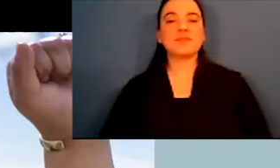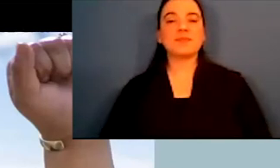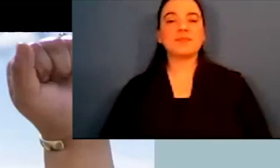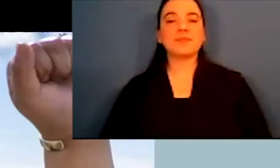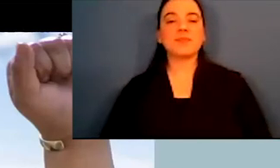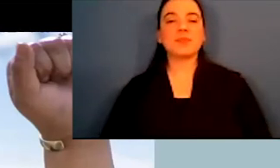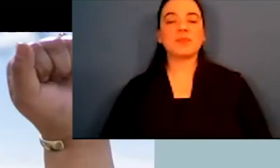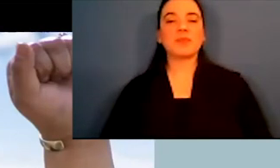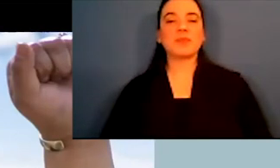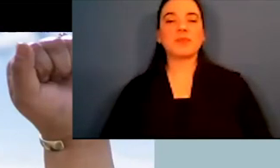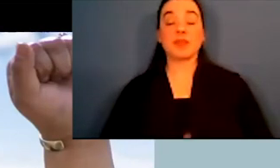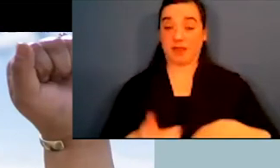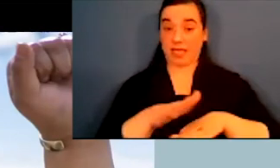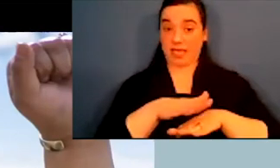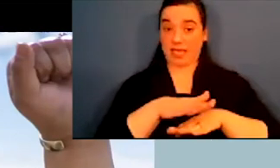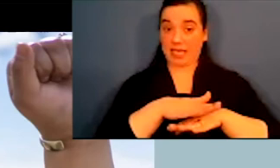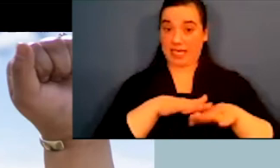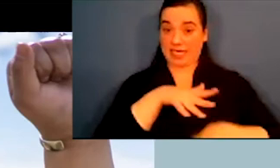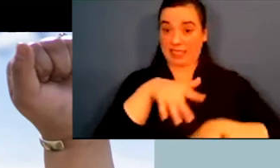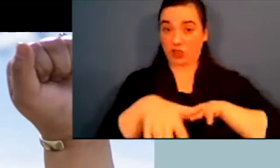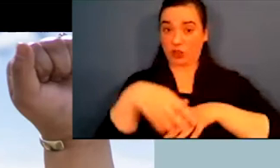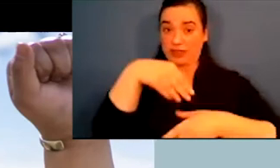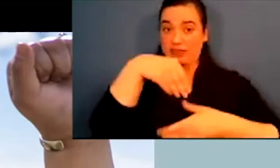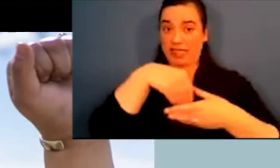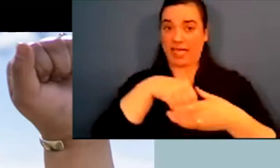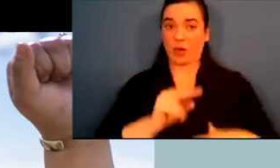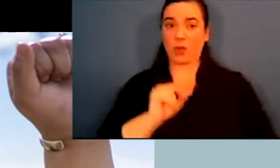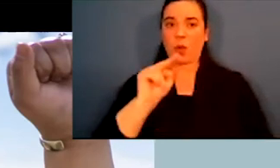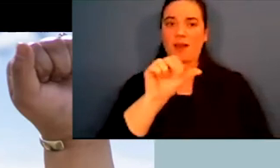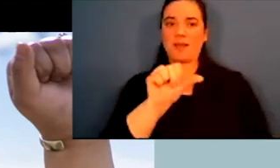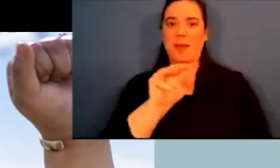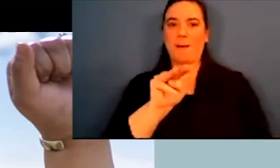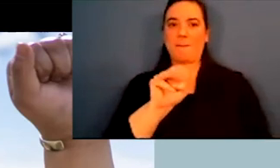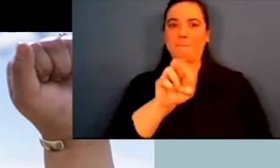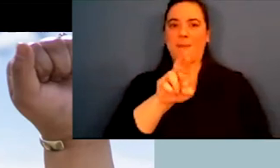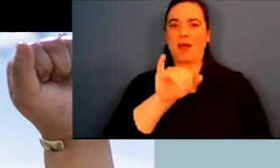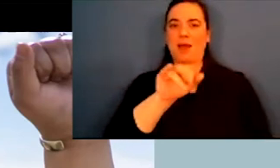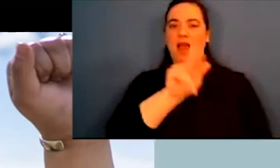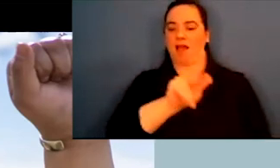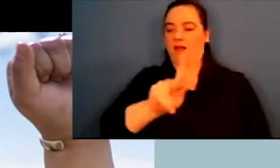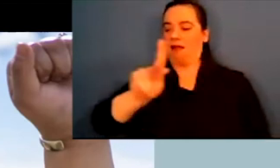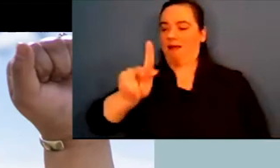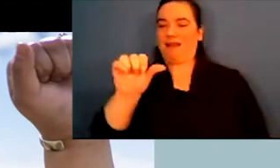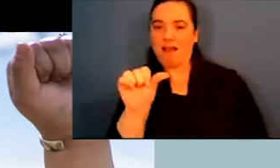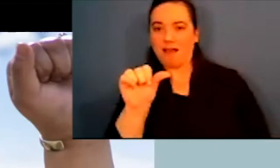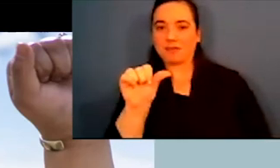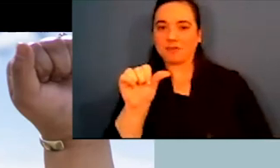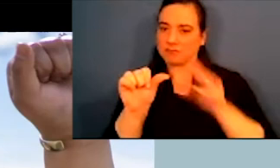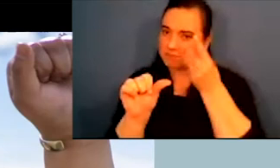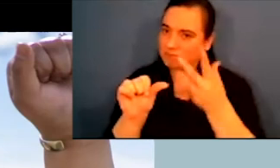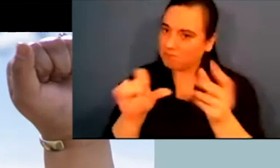All right, excellent. So indigenous and North America. I'm going to tell you a little bit about that experience.